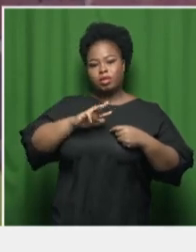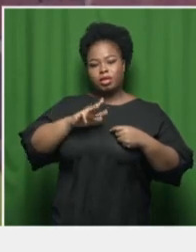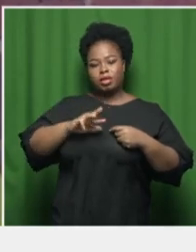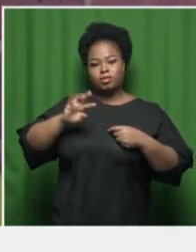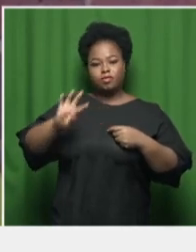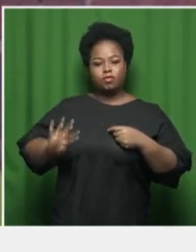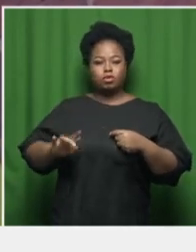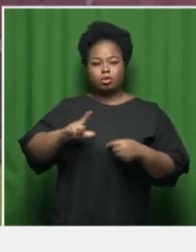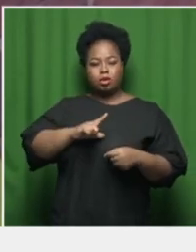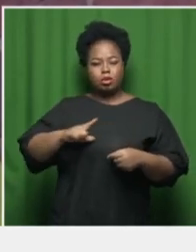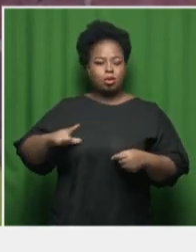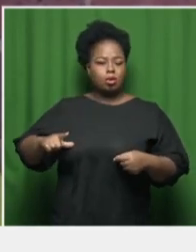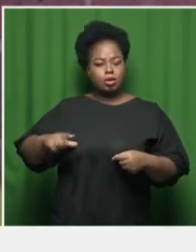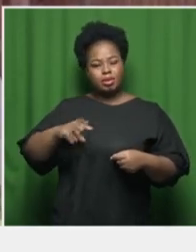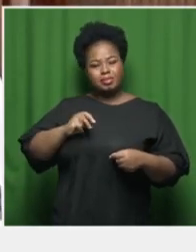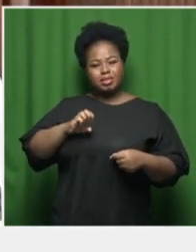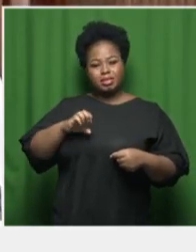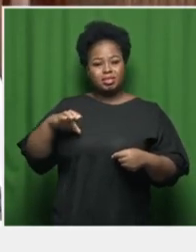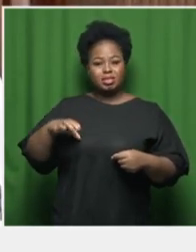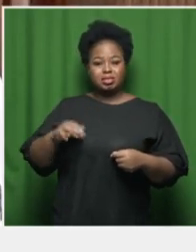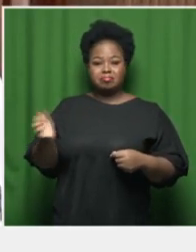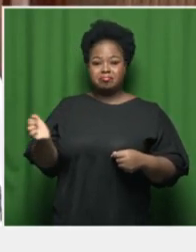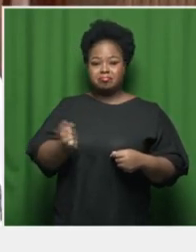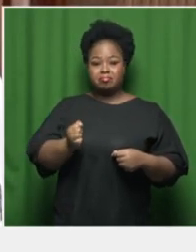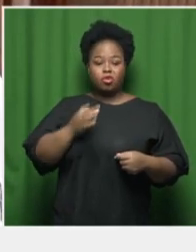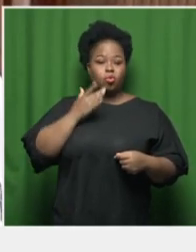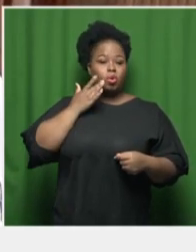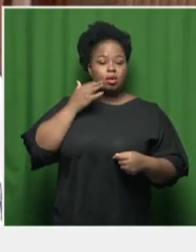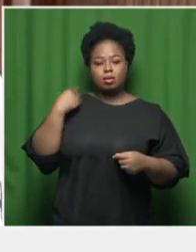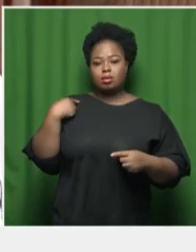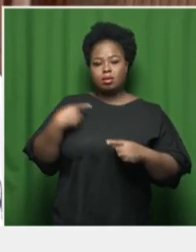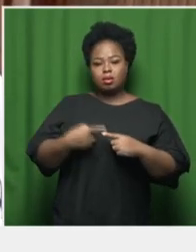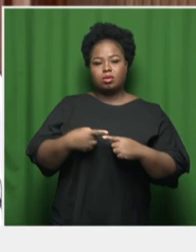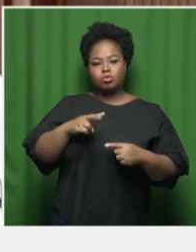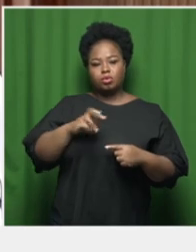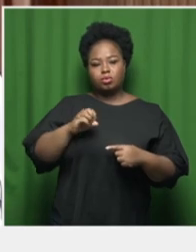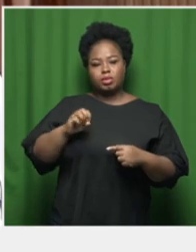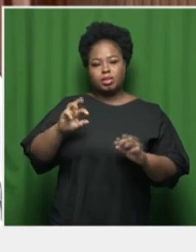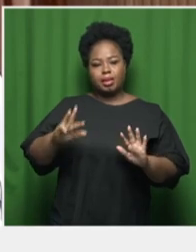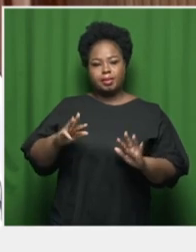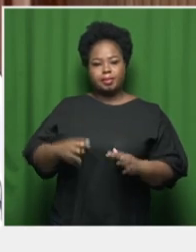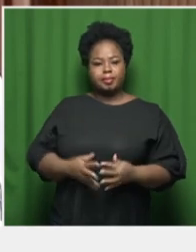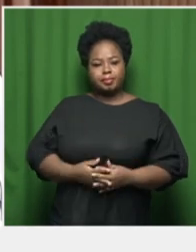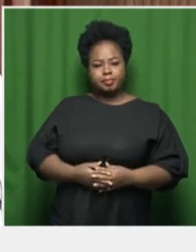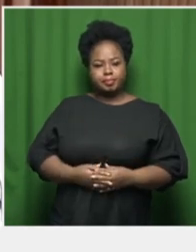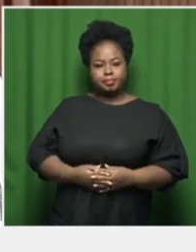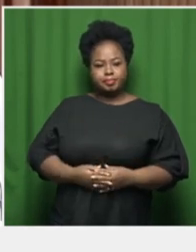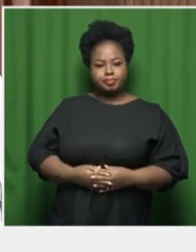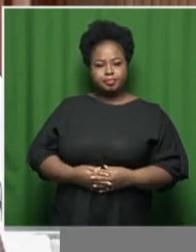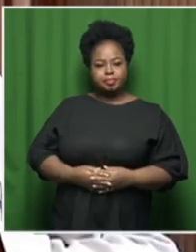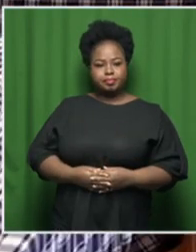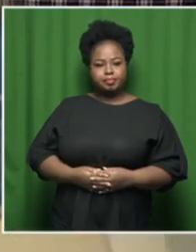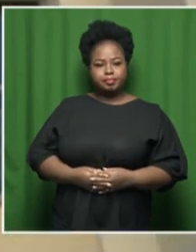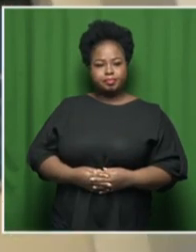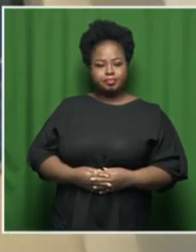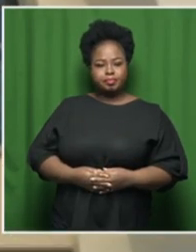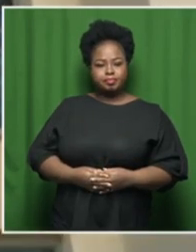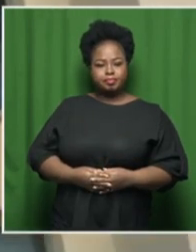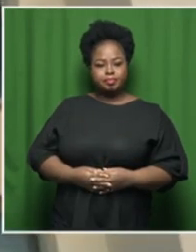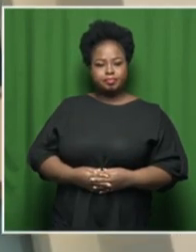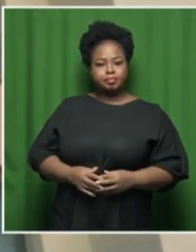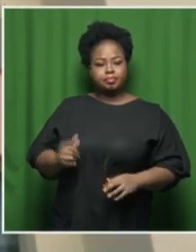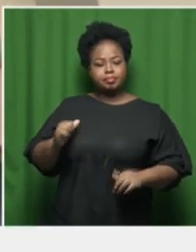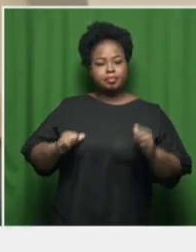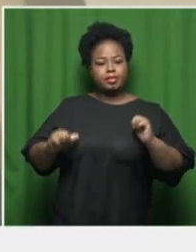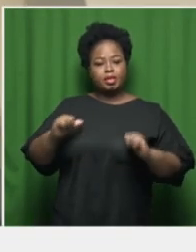serving education mc having been appointed in 2009 the